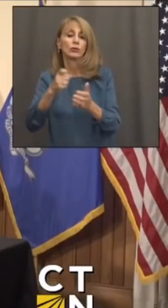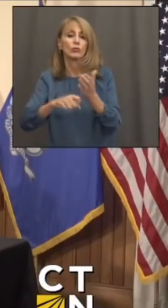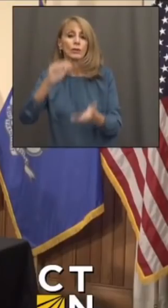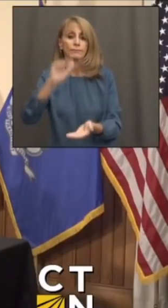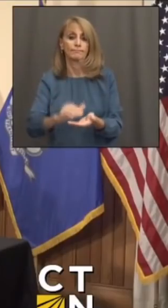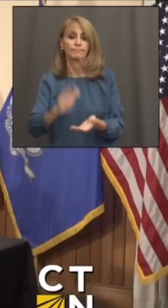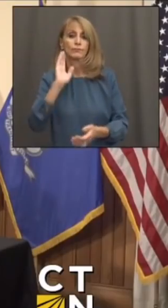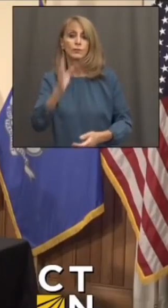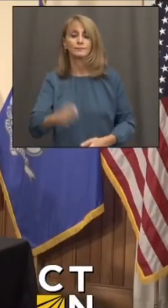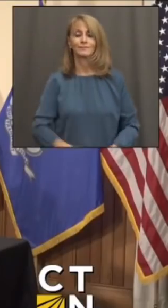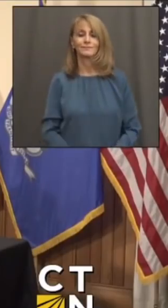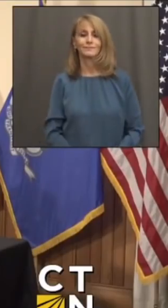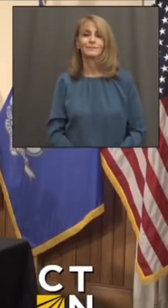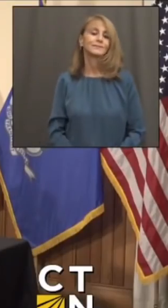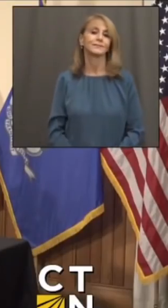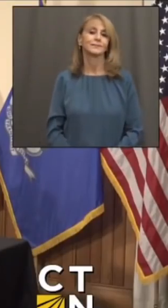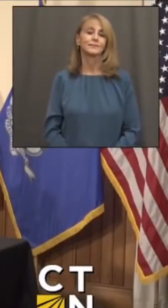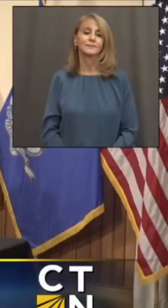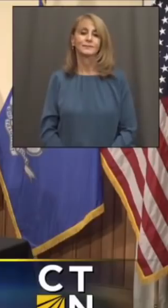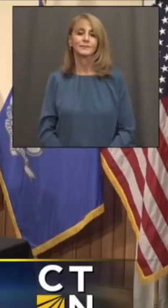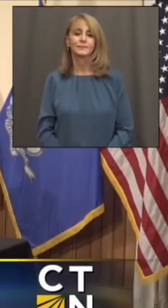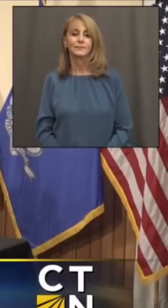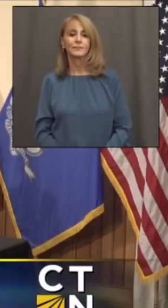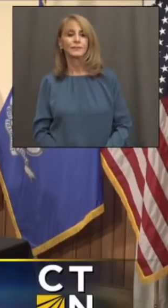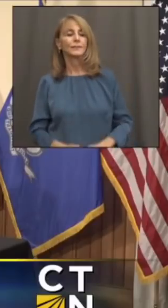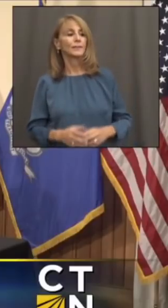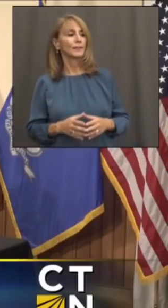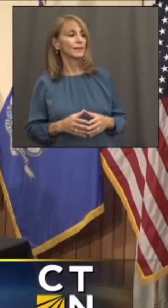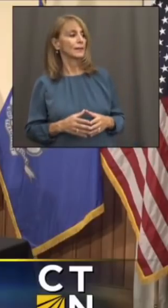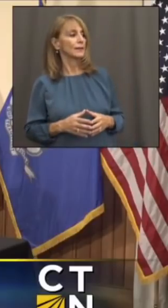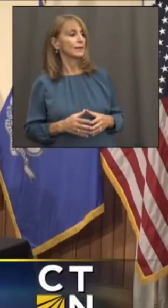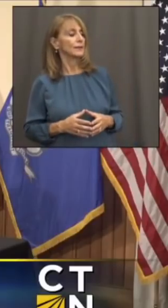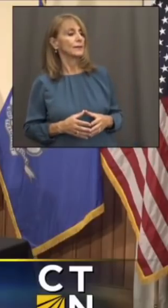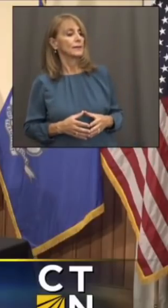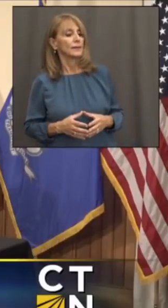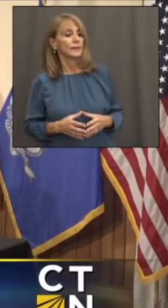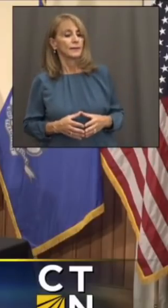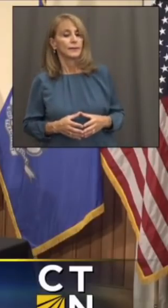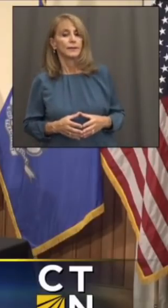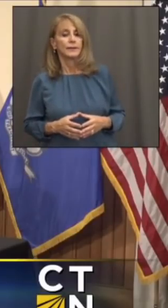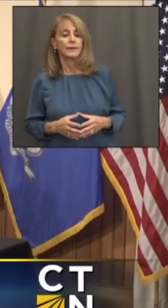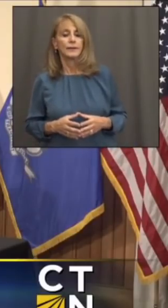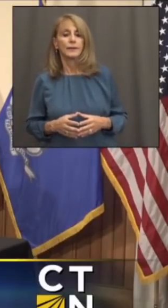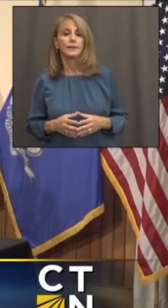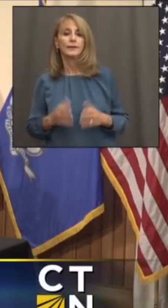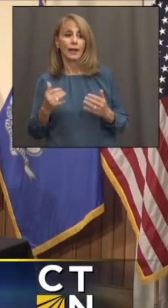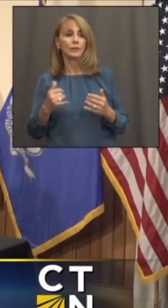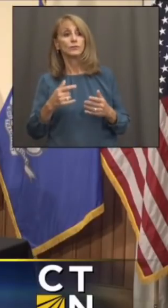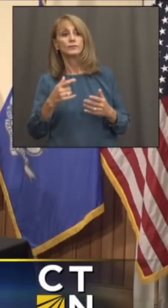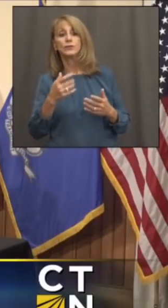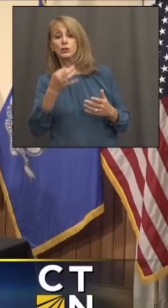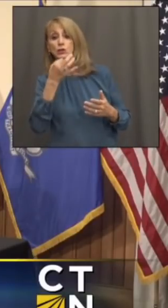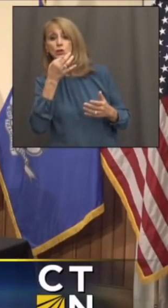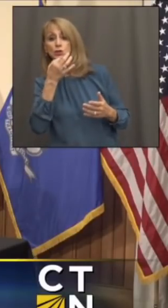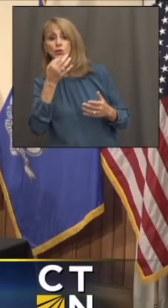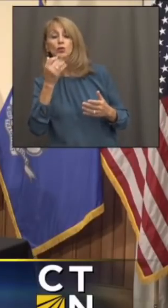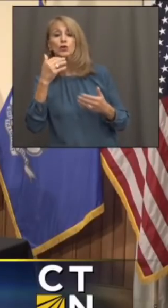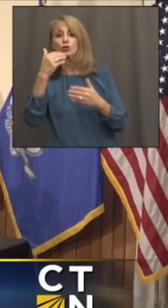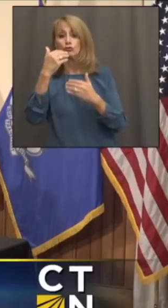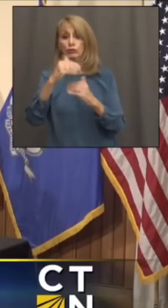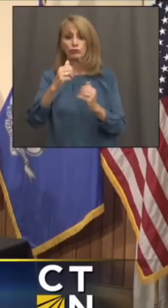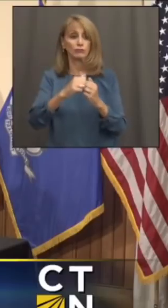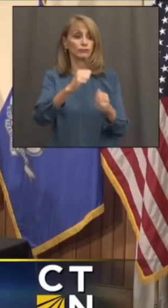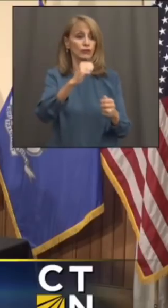Okay, thank you. Governor, as we open our move to open bars and lift restrictions on